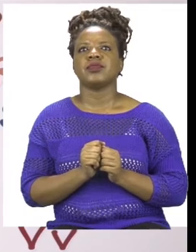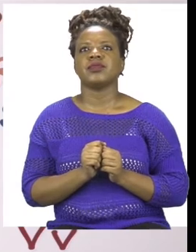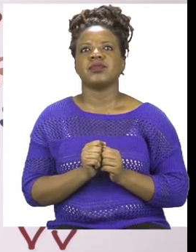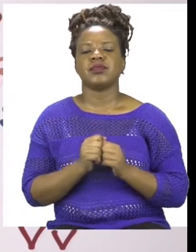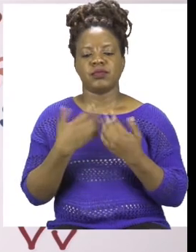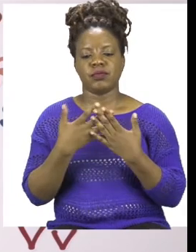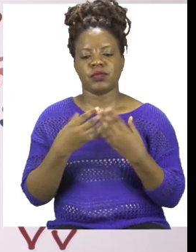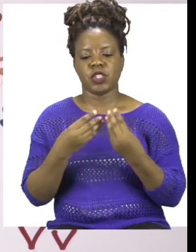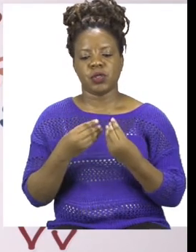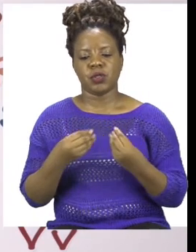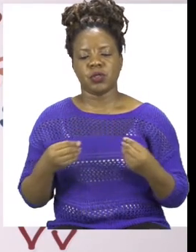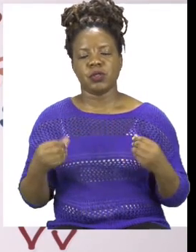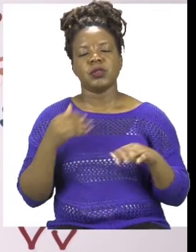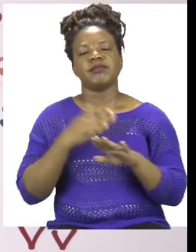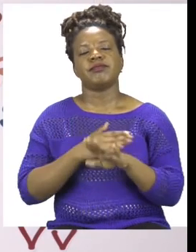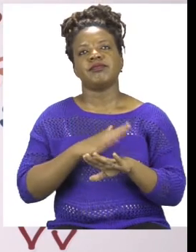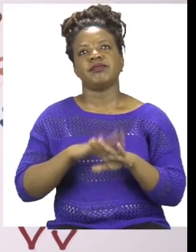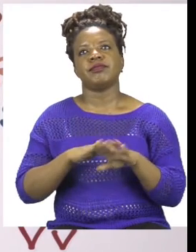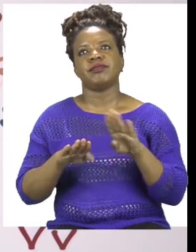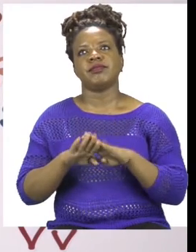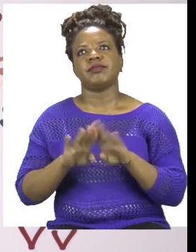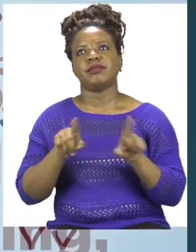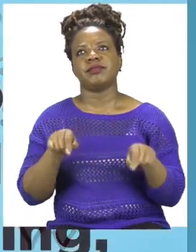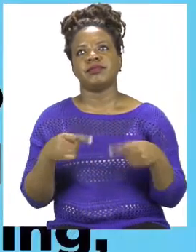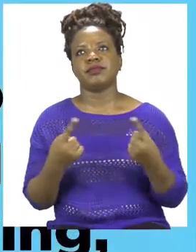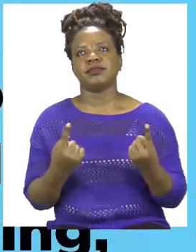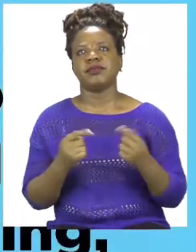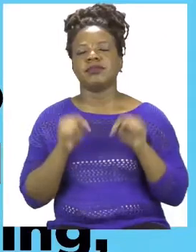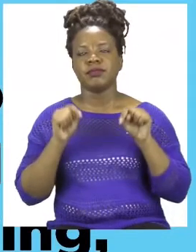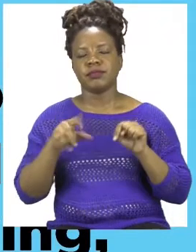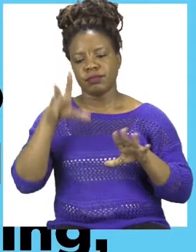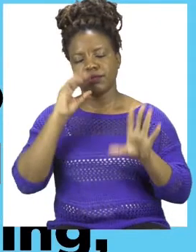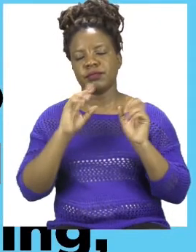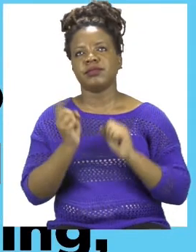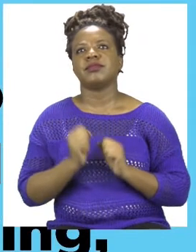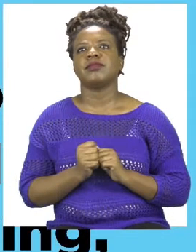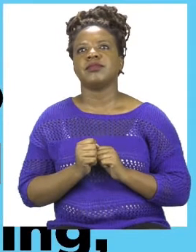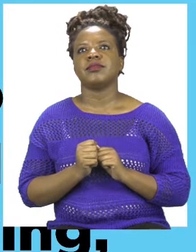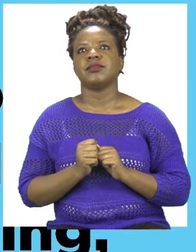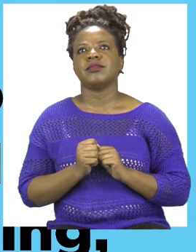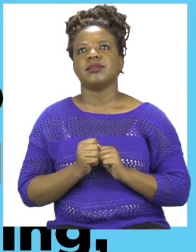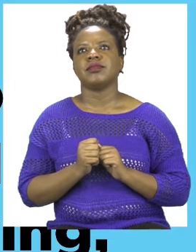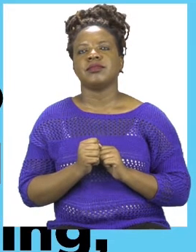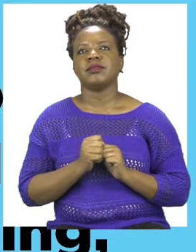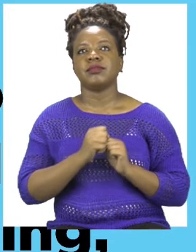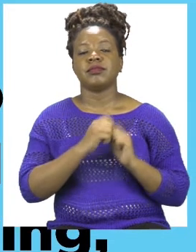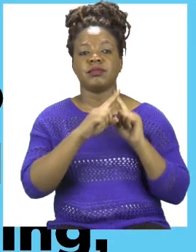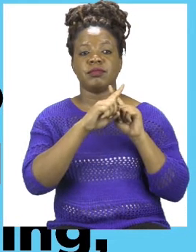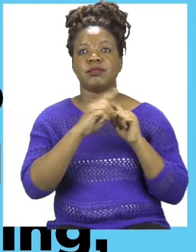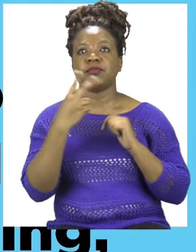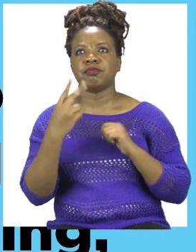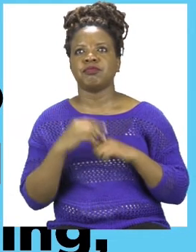sure your hands are dry before you touch anything else. For today's lesson we will be talking about doubling,